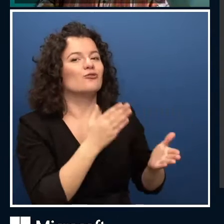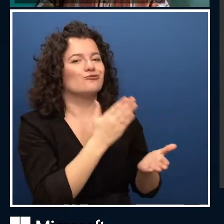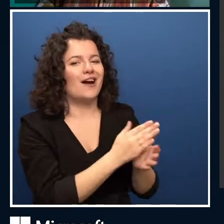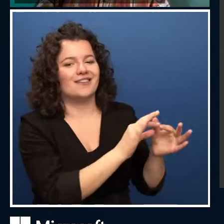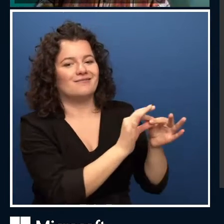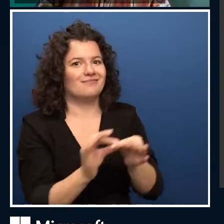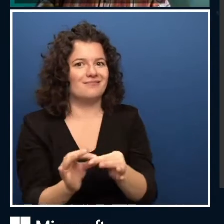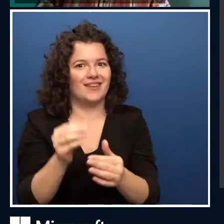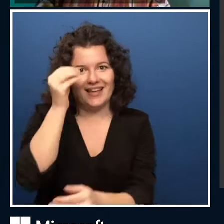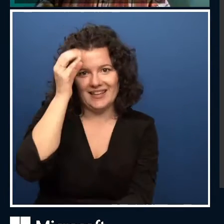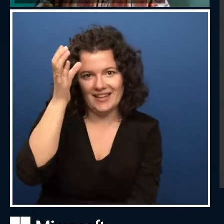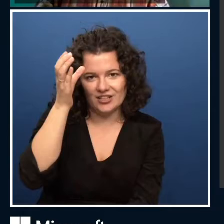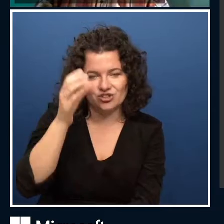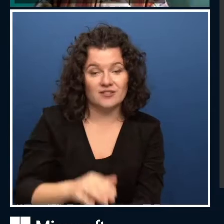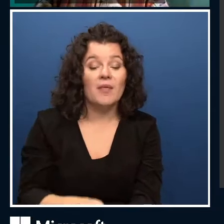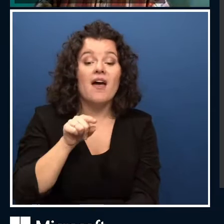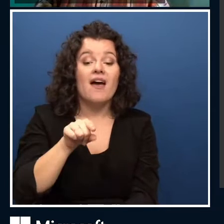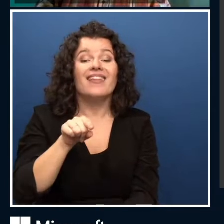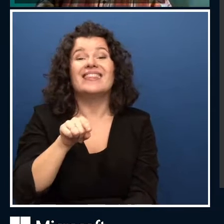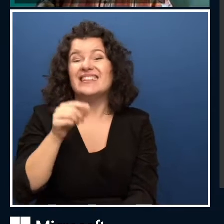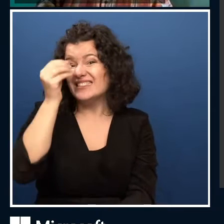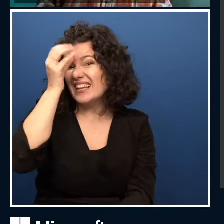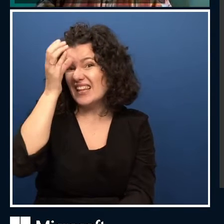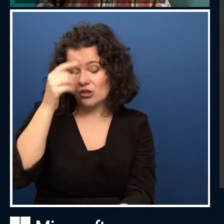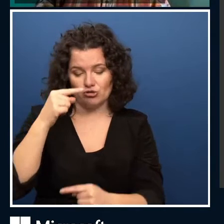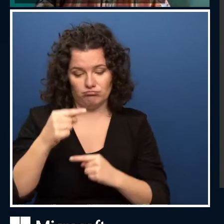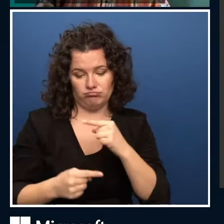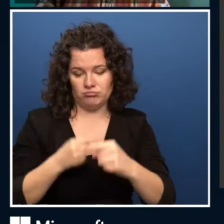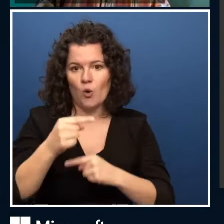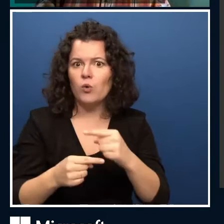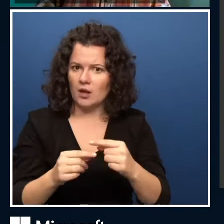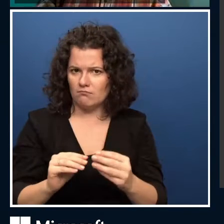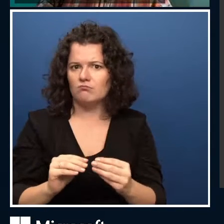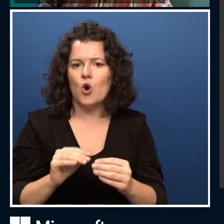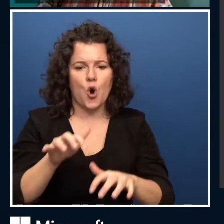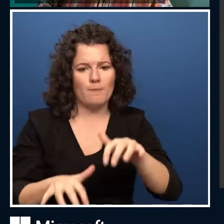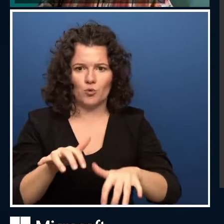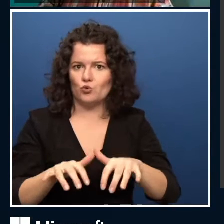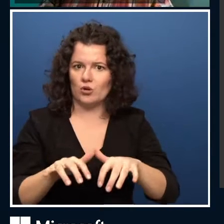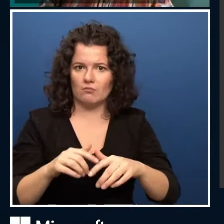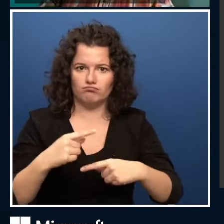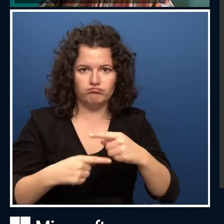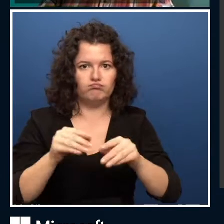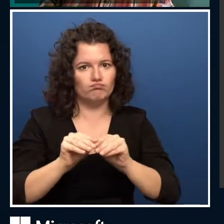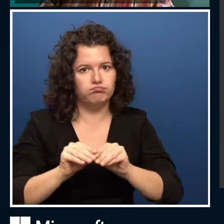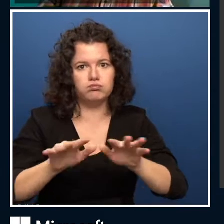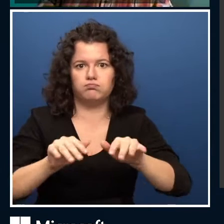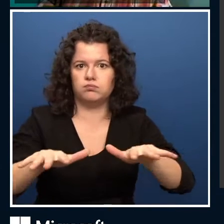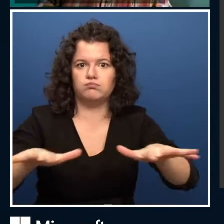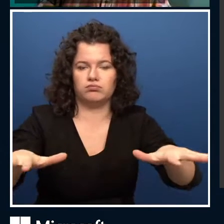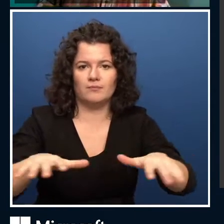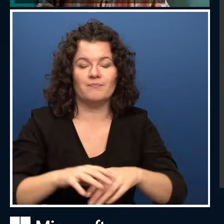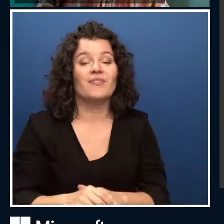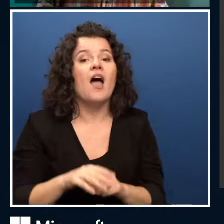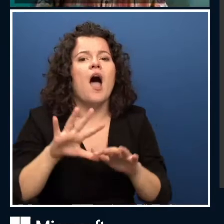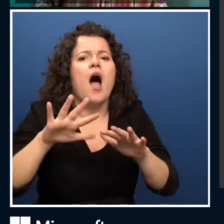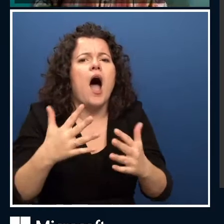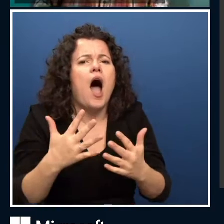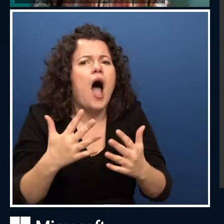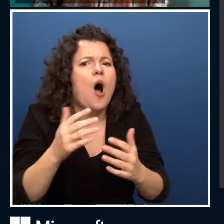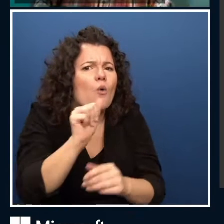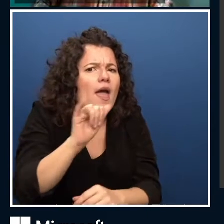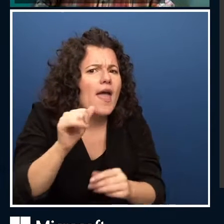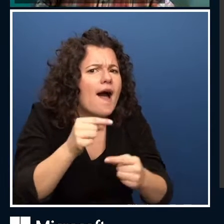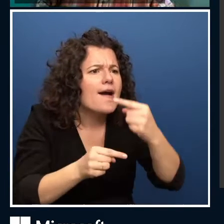computers. And in fact, Amy, would you walk us through some of the history of AI as a field? Of course, yeah.